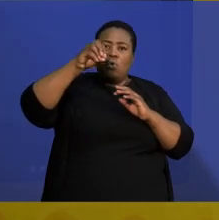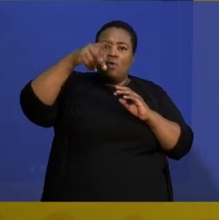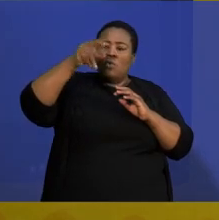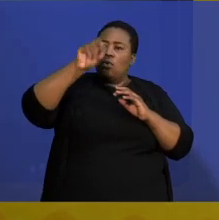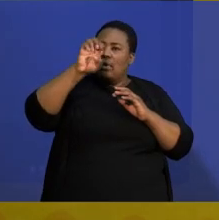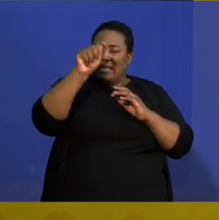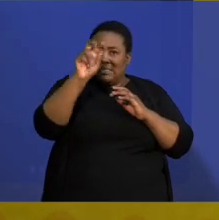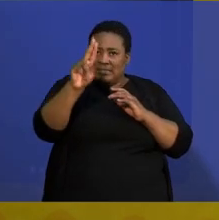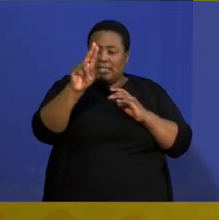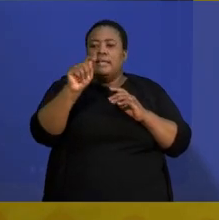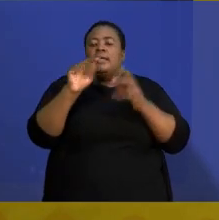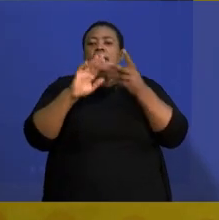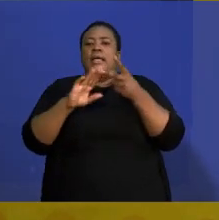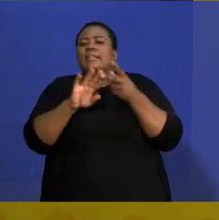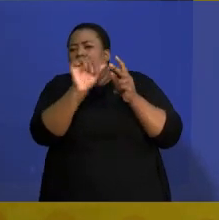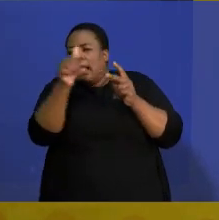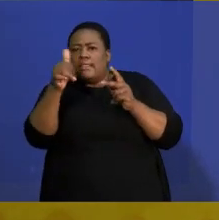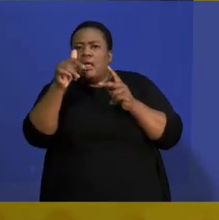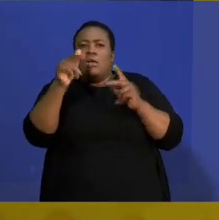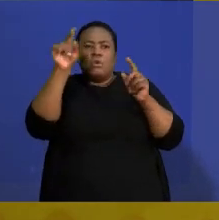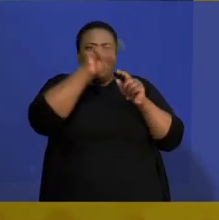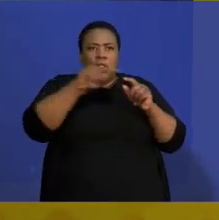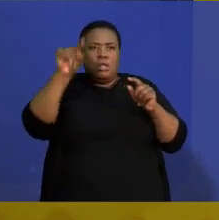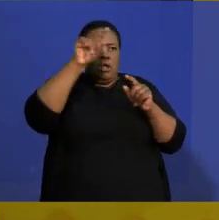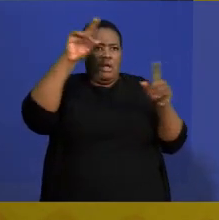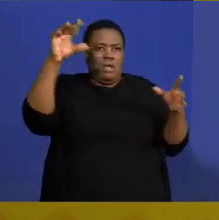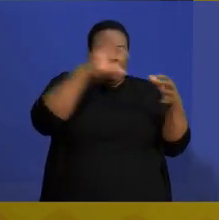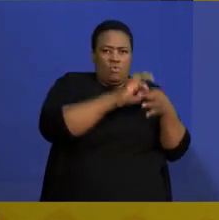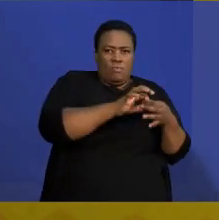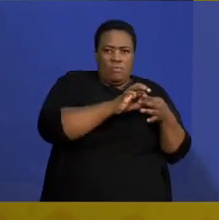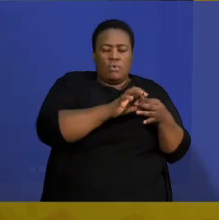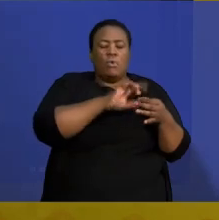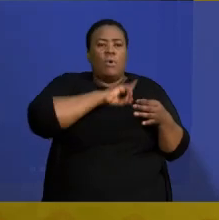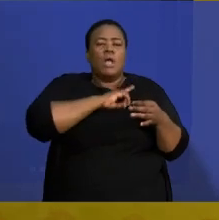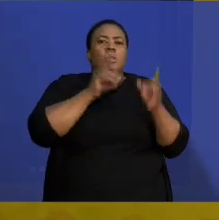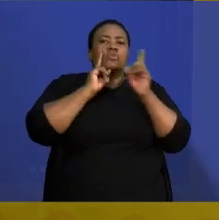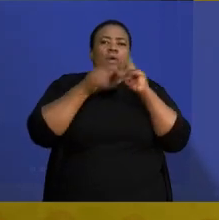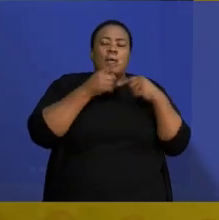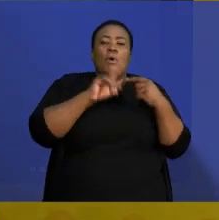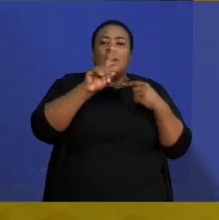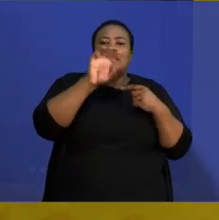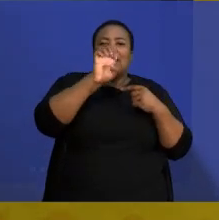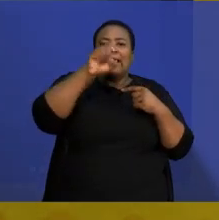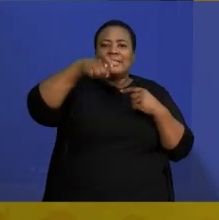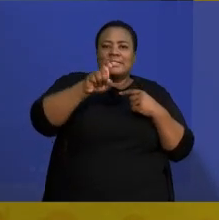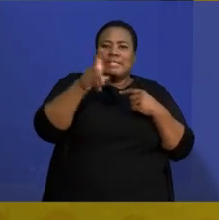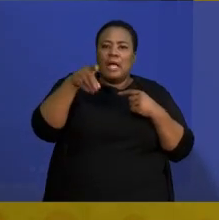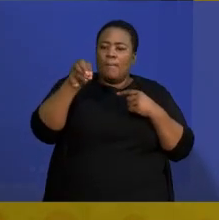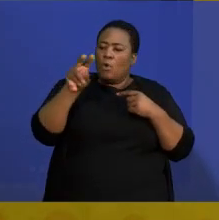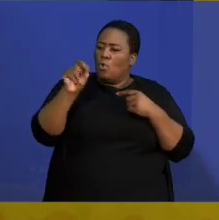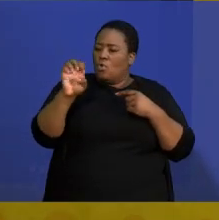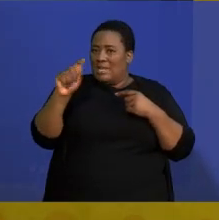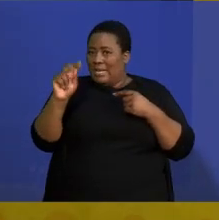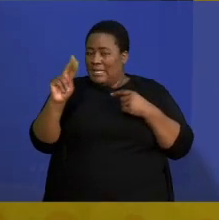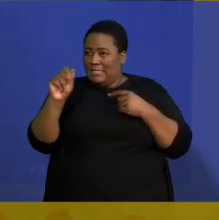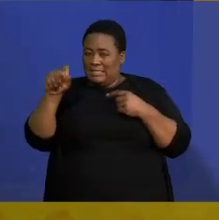group it according to that. That is manageable because it's all talking to exponents. So that's really what I mean, and that's